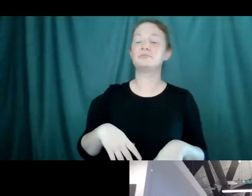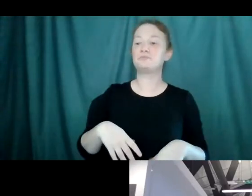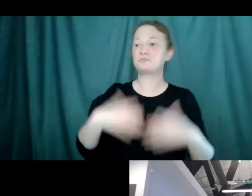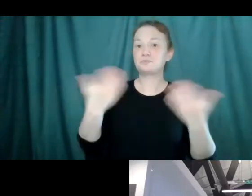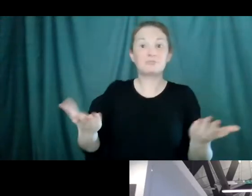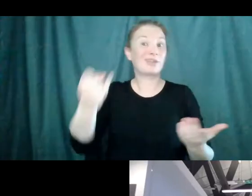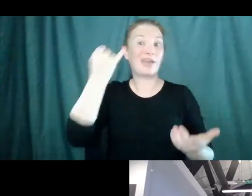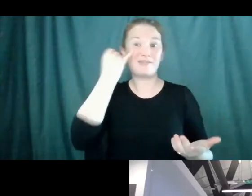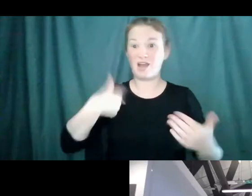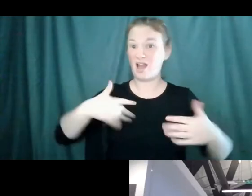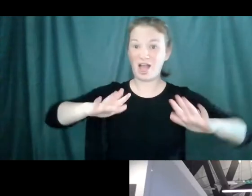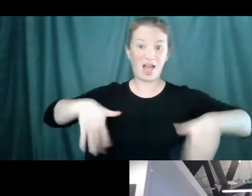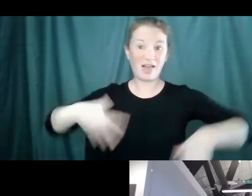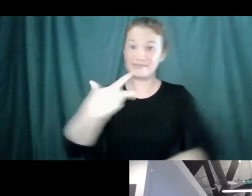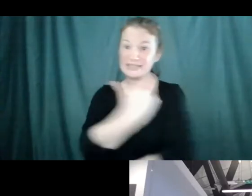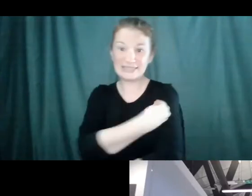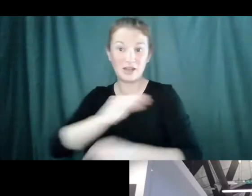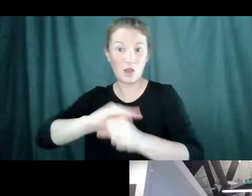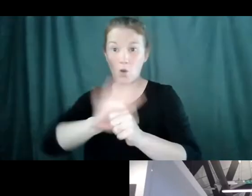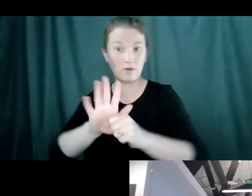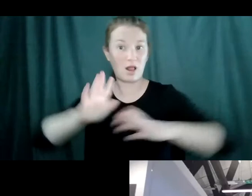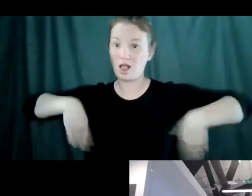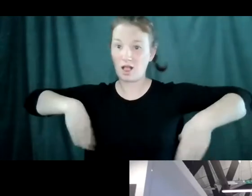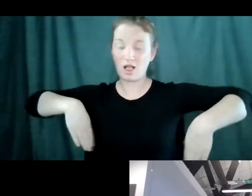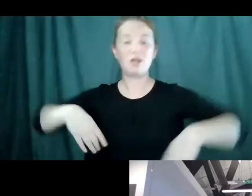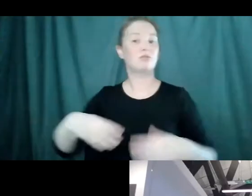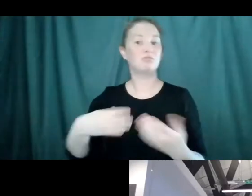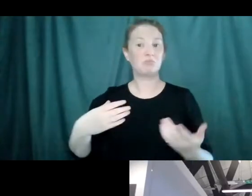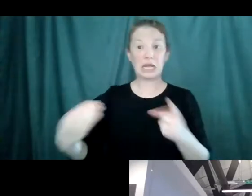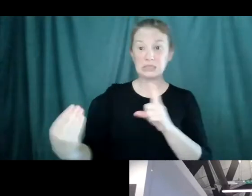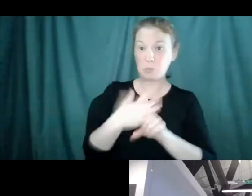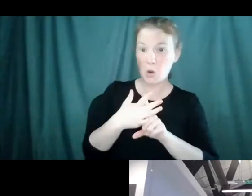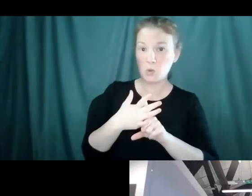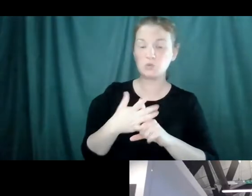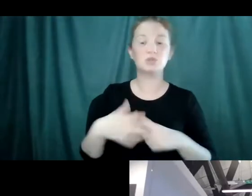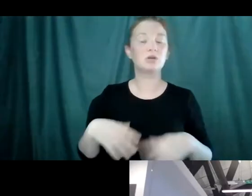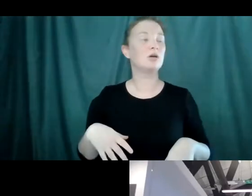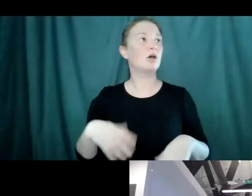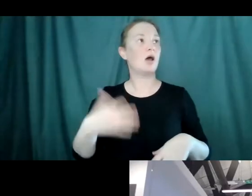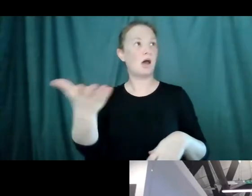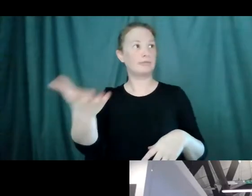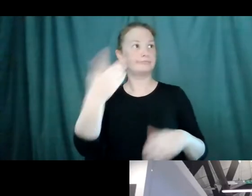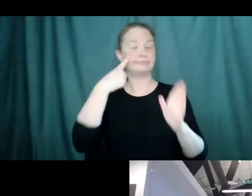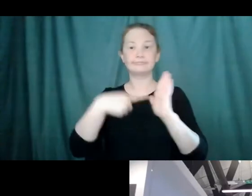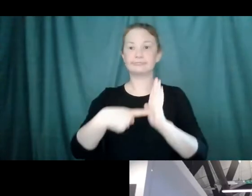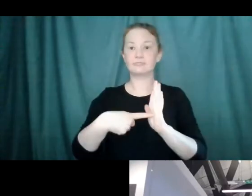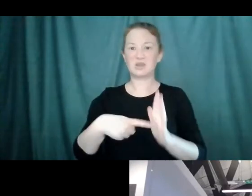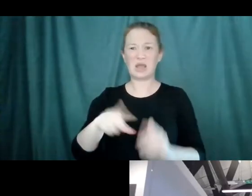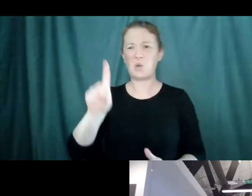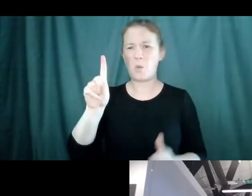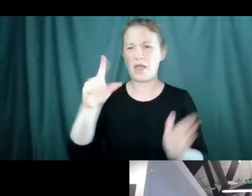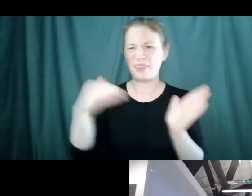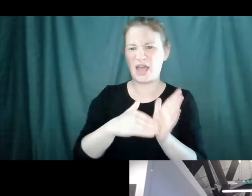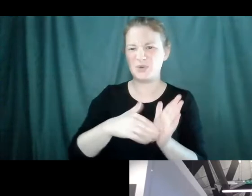exposed and you injected me with say a thousand virus